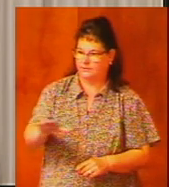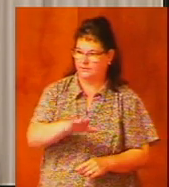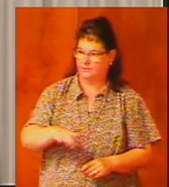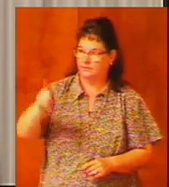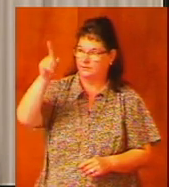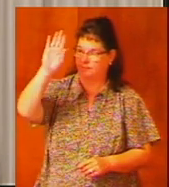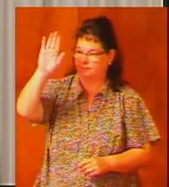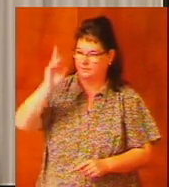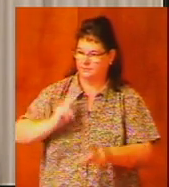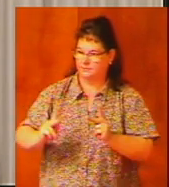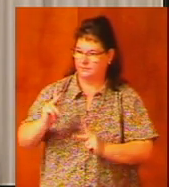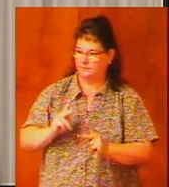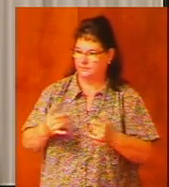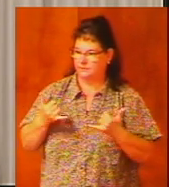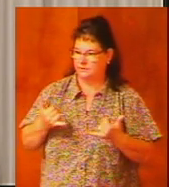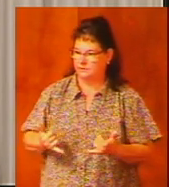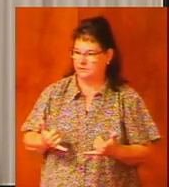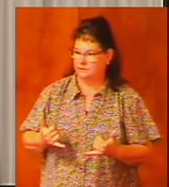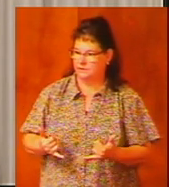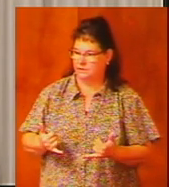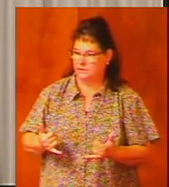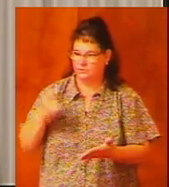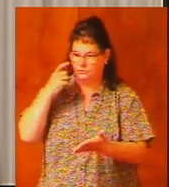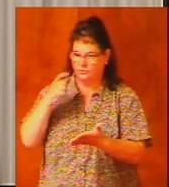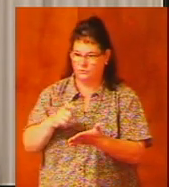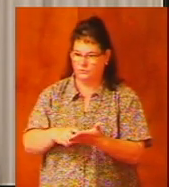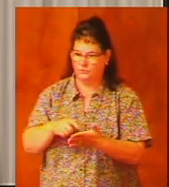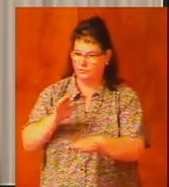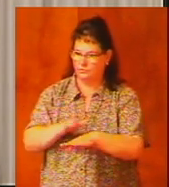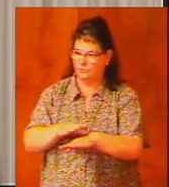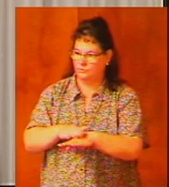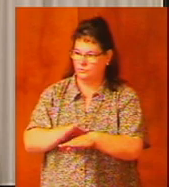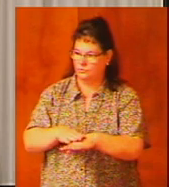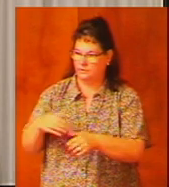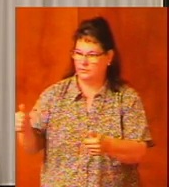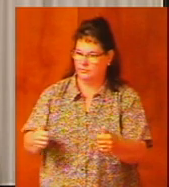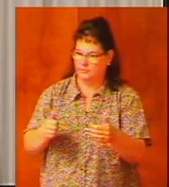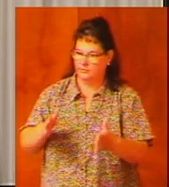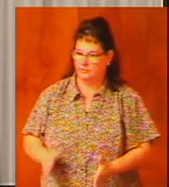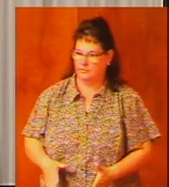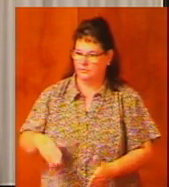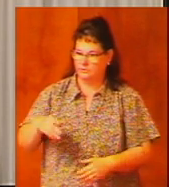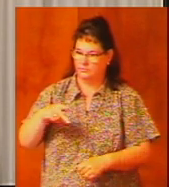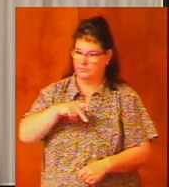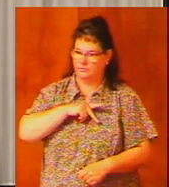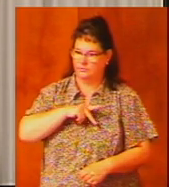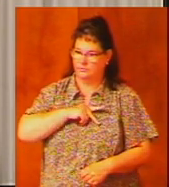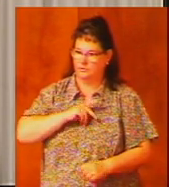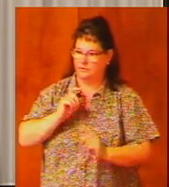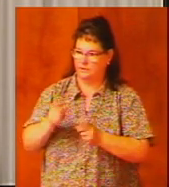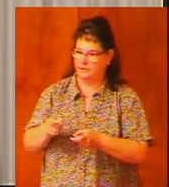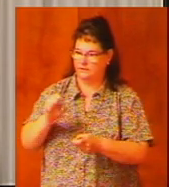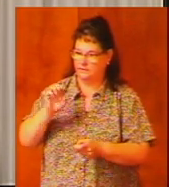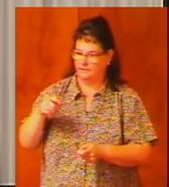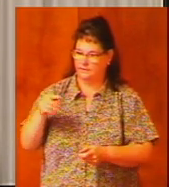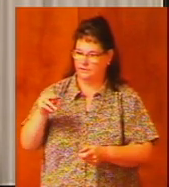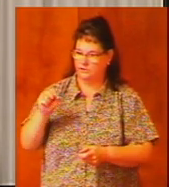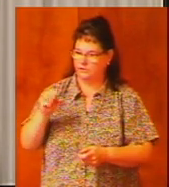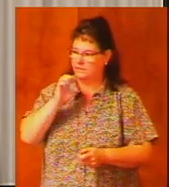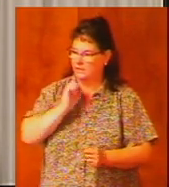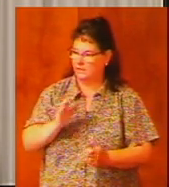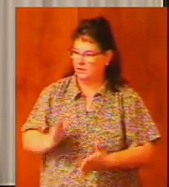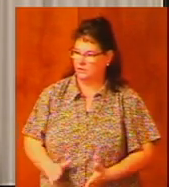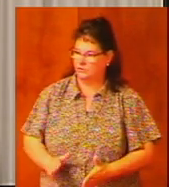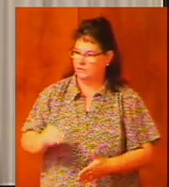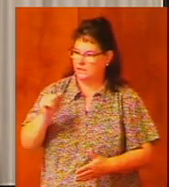people today. day. Notice the warning that the Apostle Paul gave the Ephesian elders in Acts